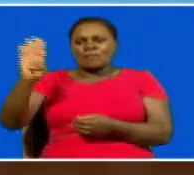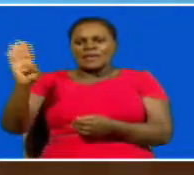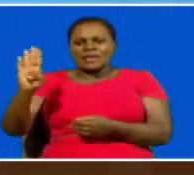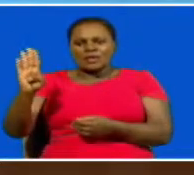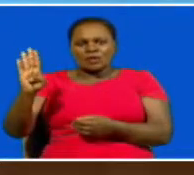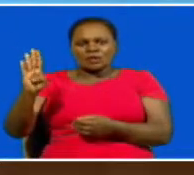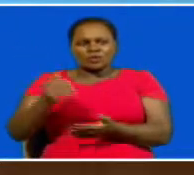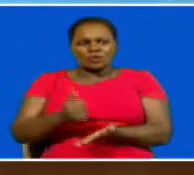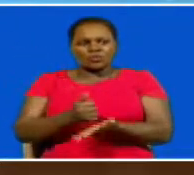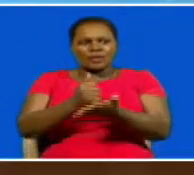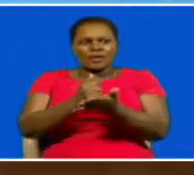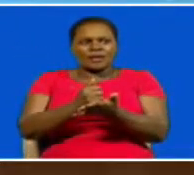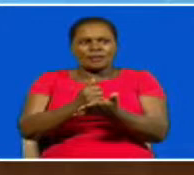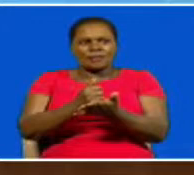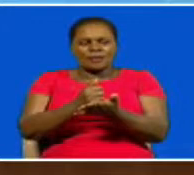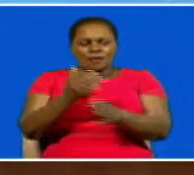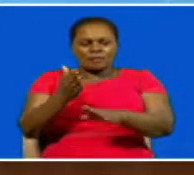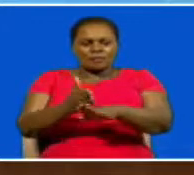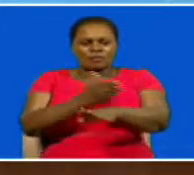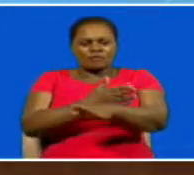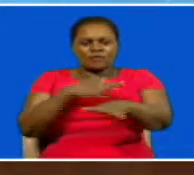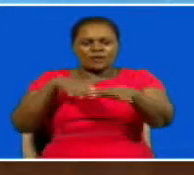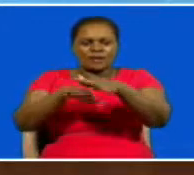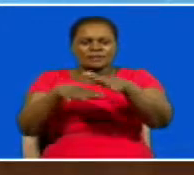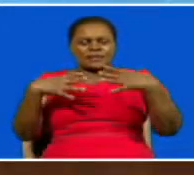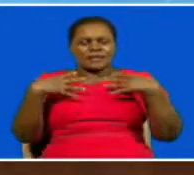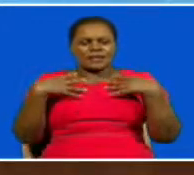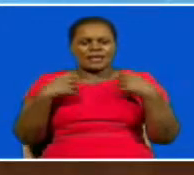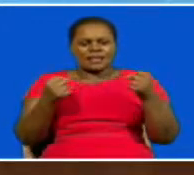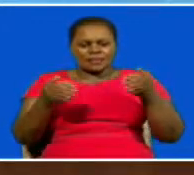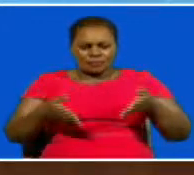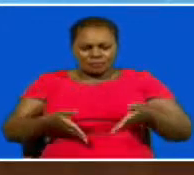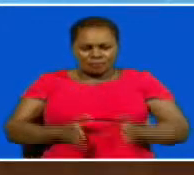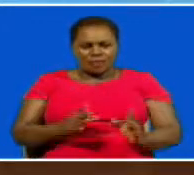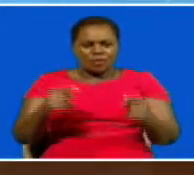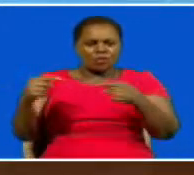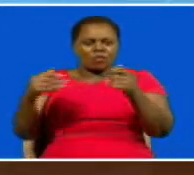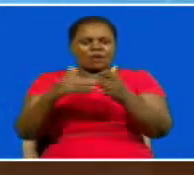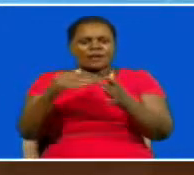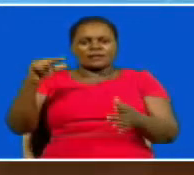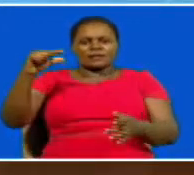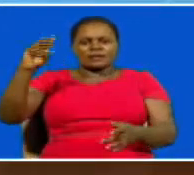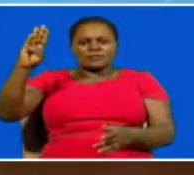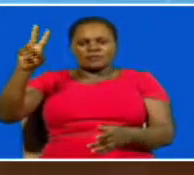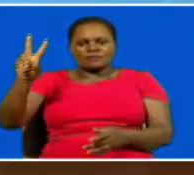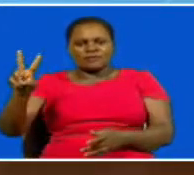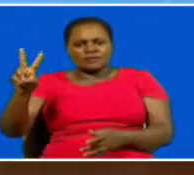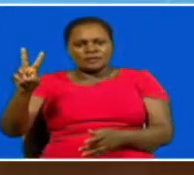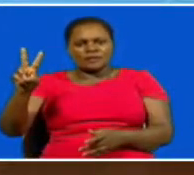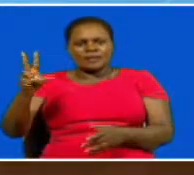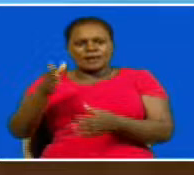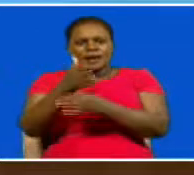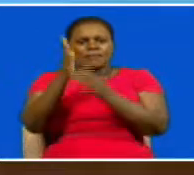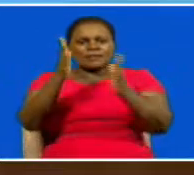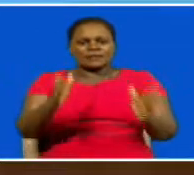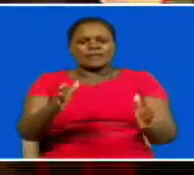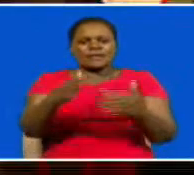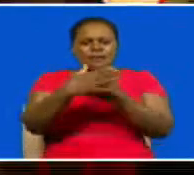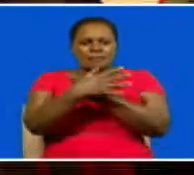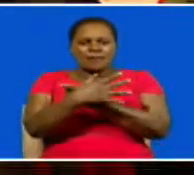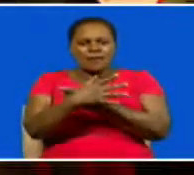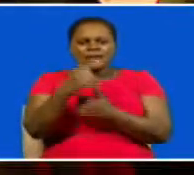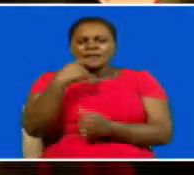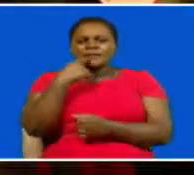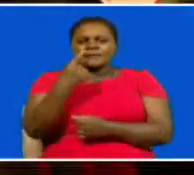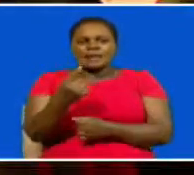will go towards efforts to improve access to reproductive health services and the fight against gender-based violence danish ambassador to kenya ole tonke